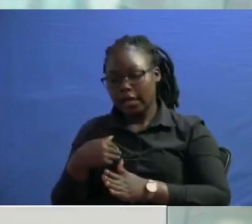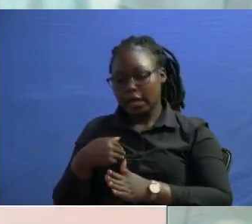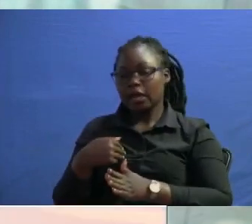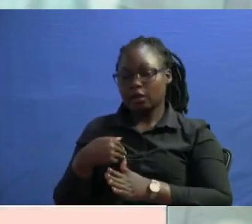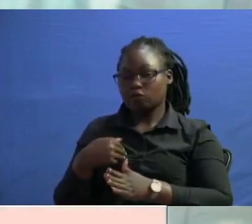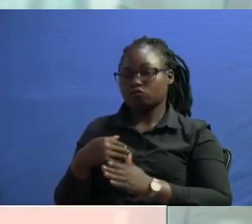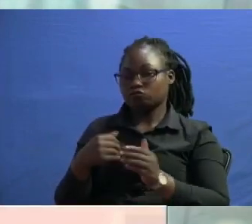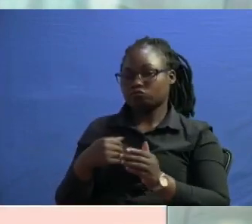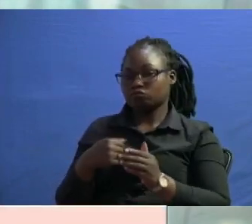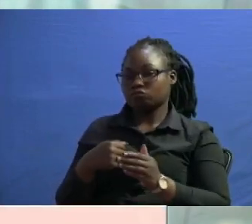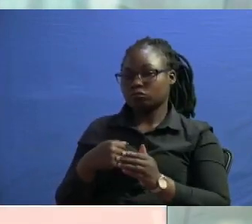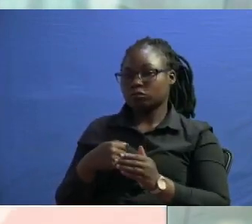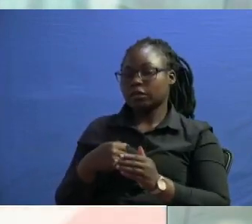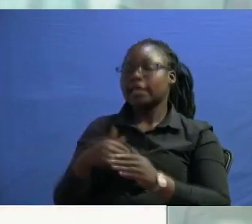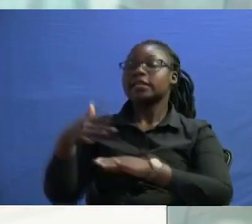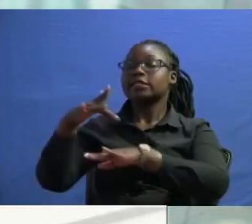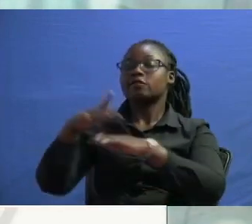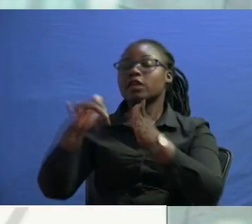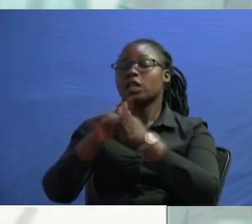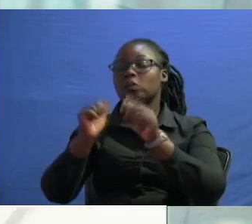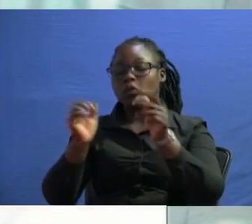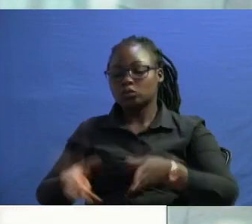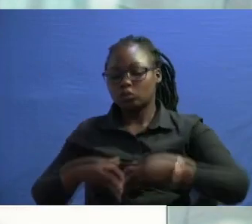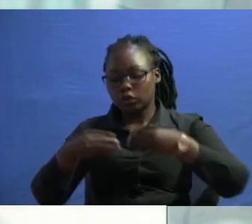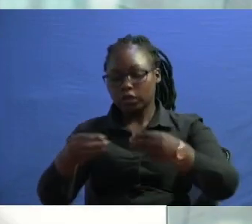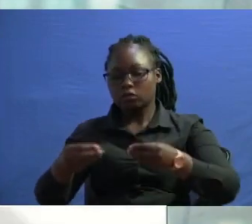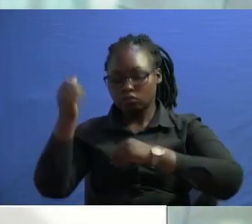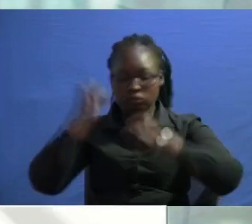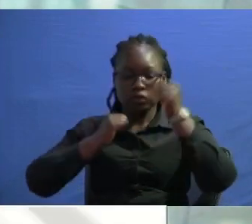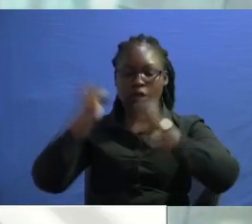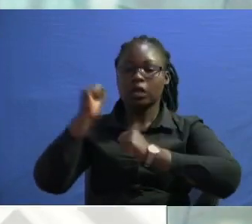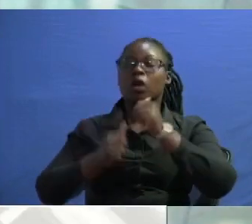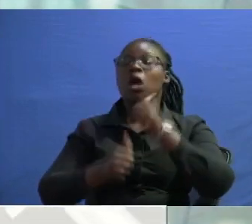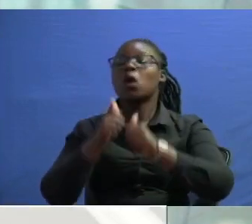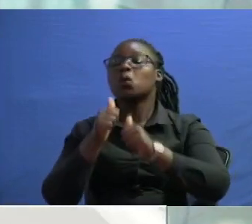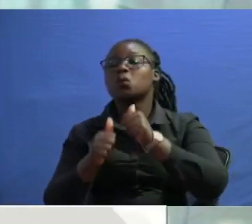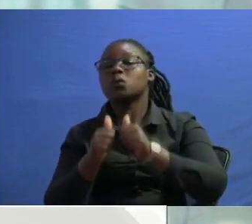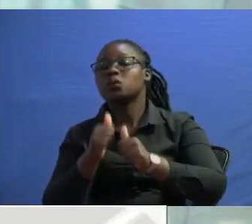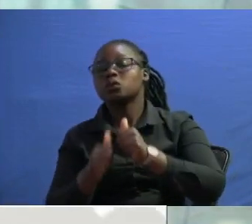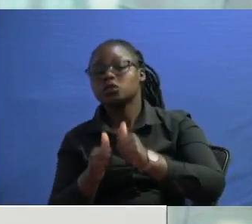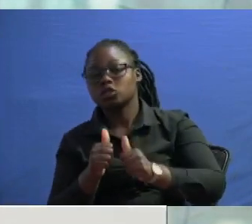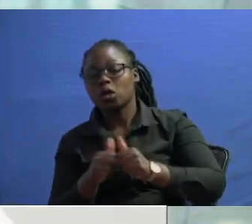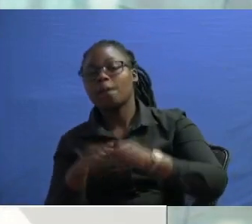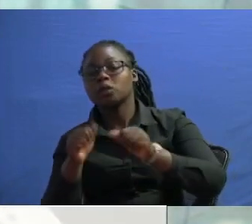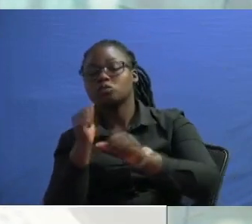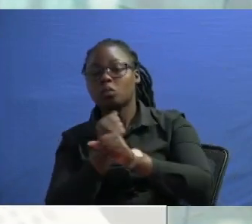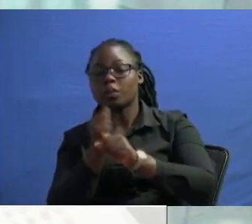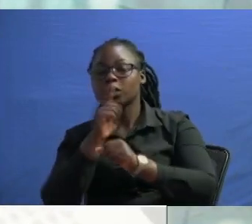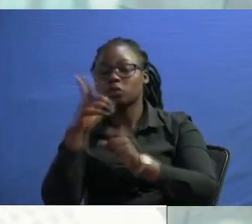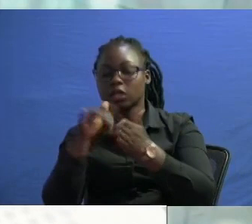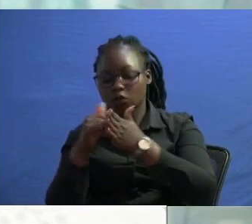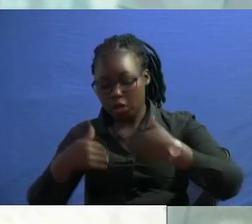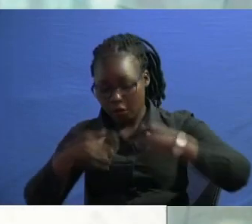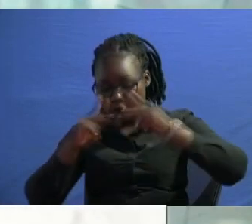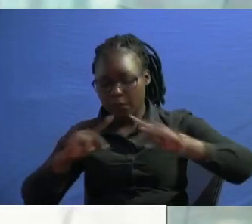with haiti was to the effect that they're supposed to provide forces which is actually so which has these forces are supposed to ensure that there is peace in